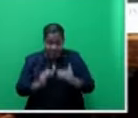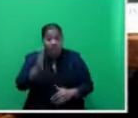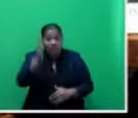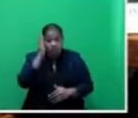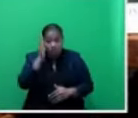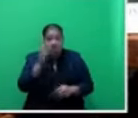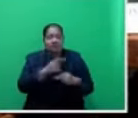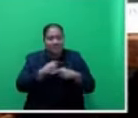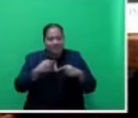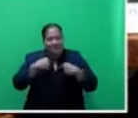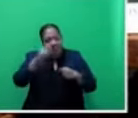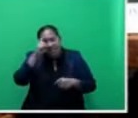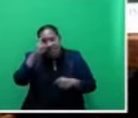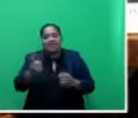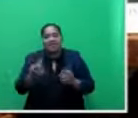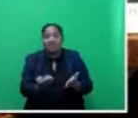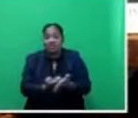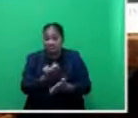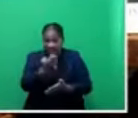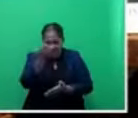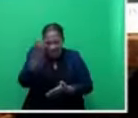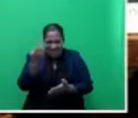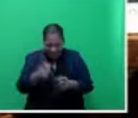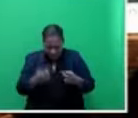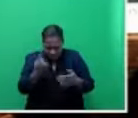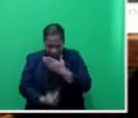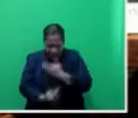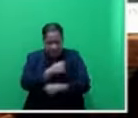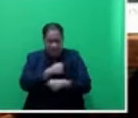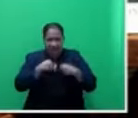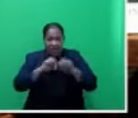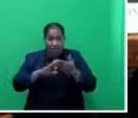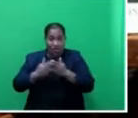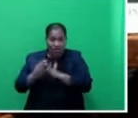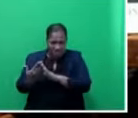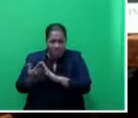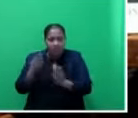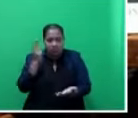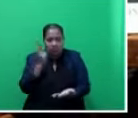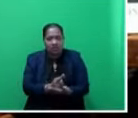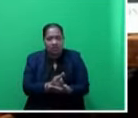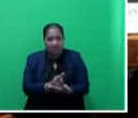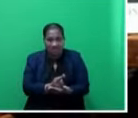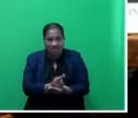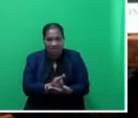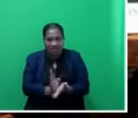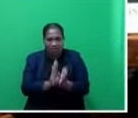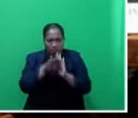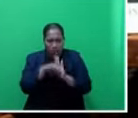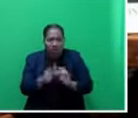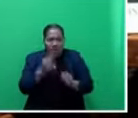We understand the economic disparity in our communities. That is a fact, Mr. Speaker, sir. I've talked about